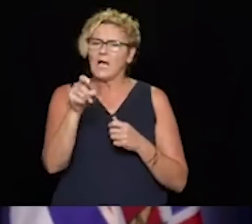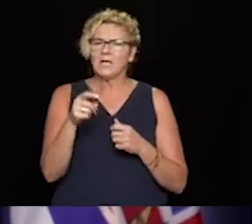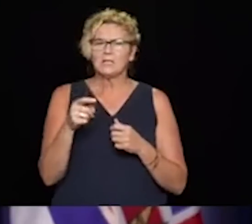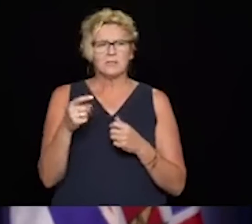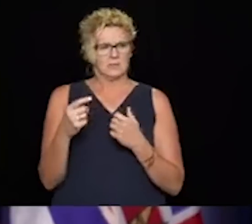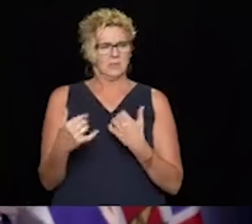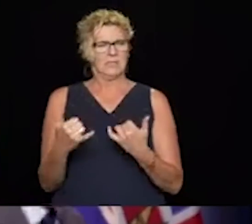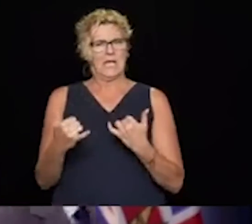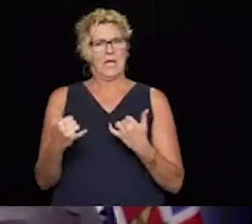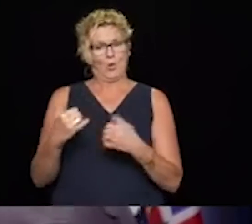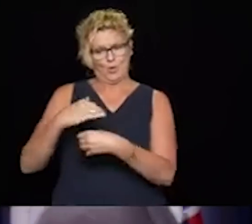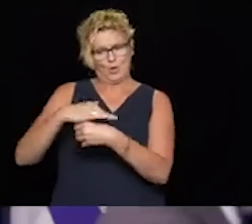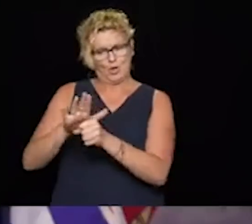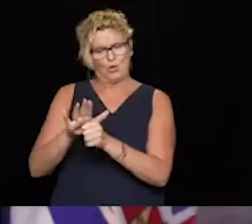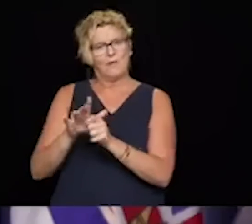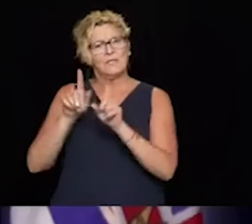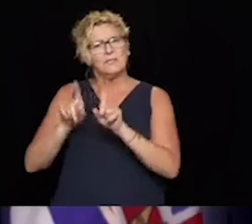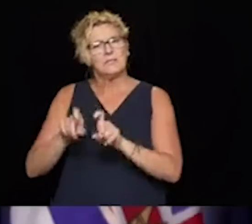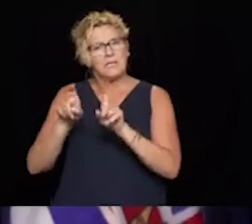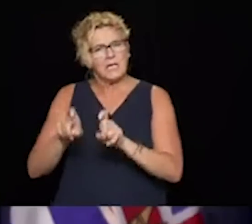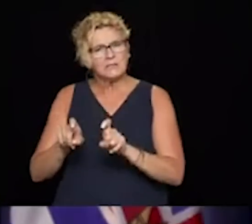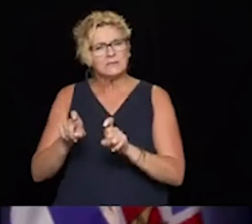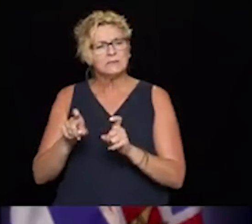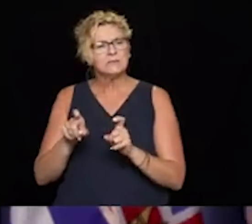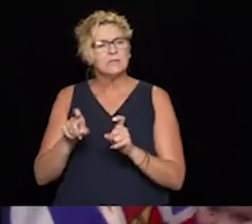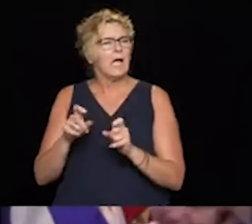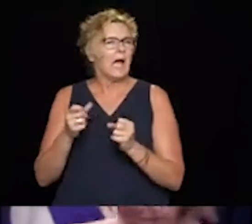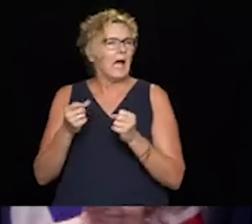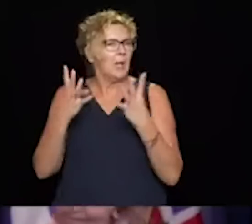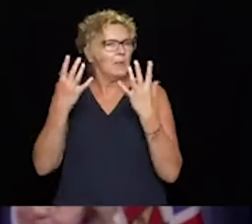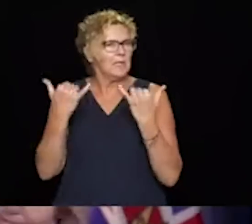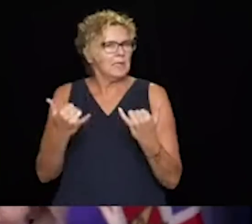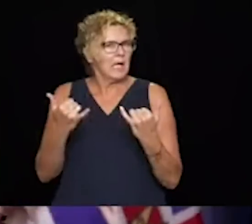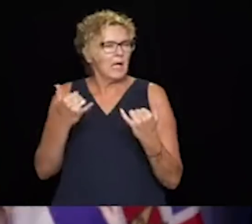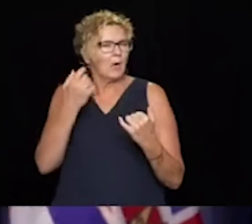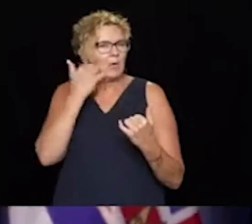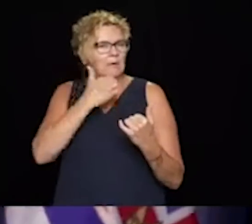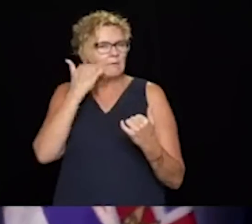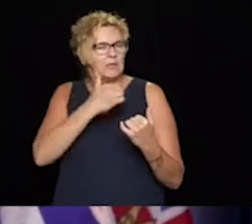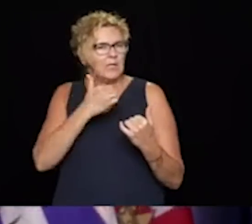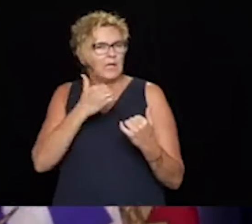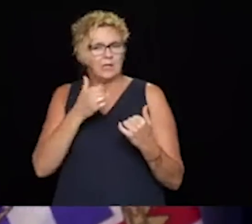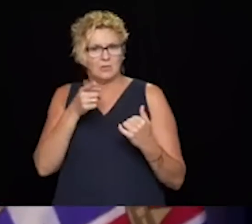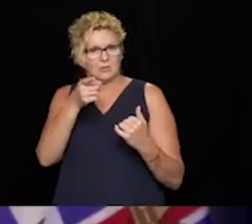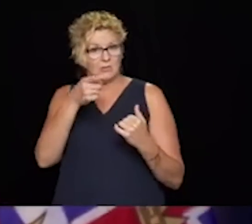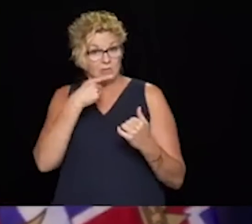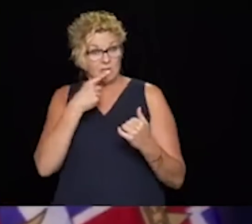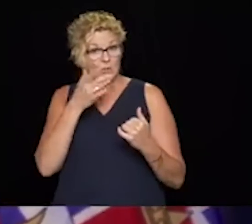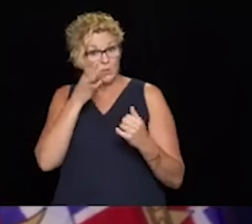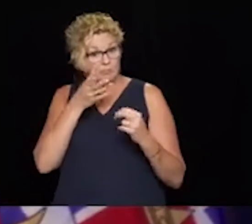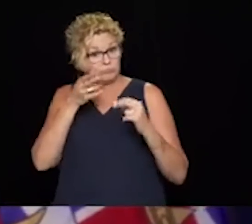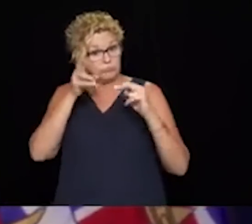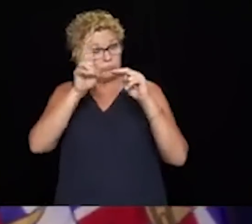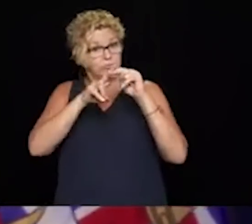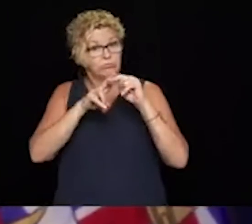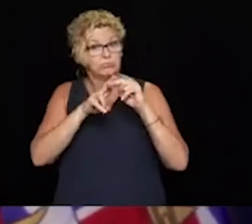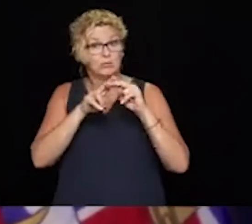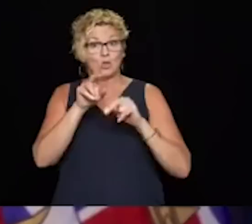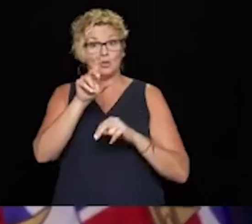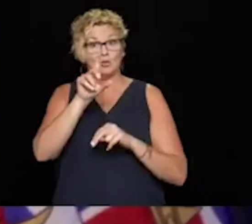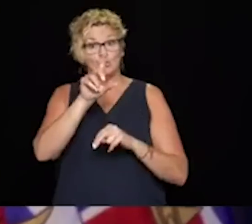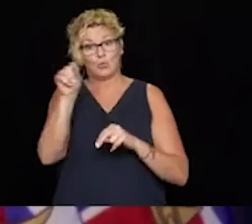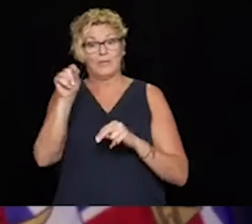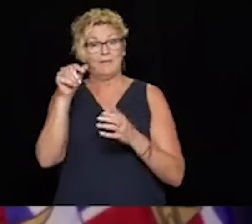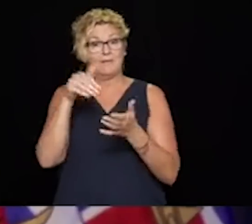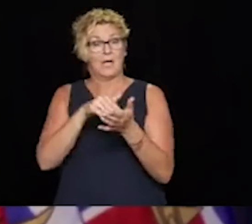How many tests are now being done for COVID-19 and how do you get to 20,000 tests per day? What kind of challenge